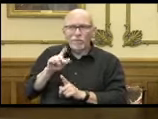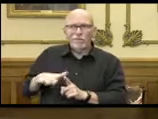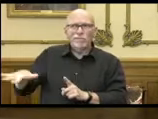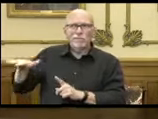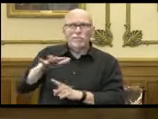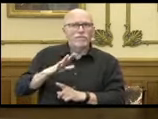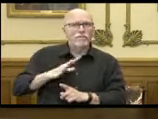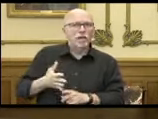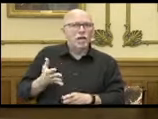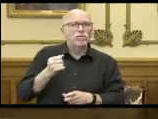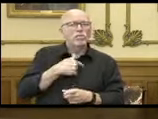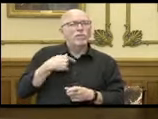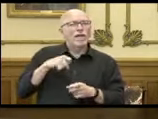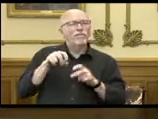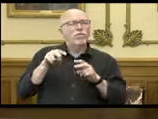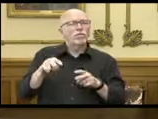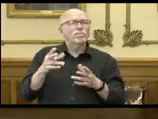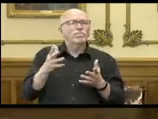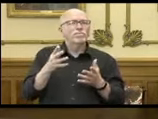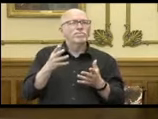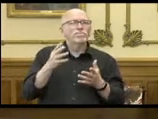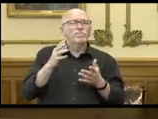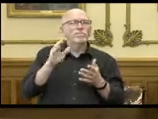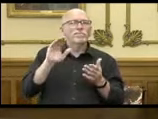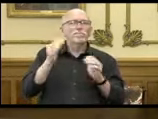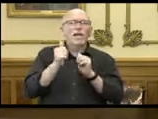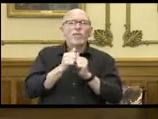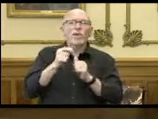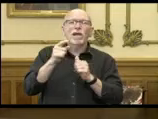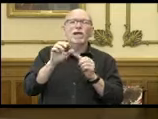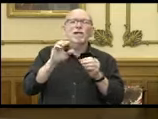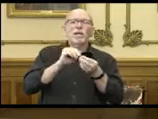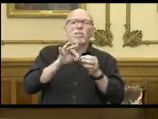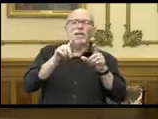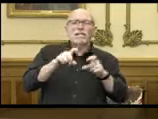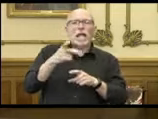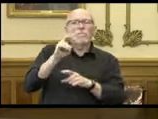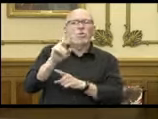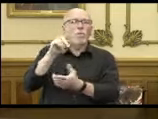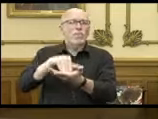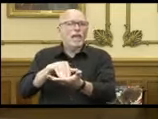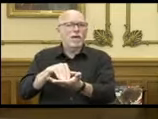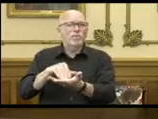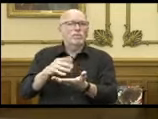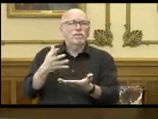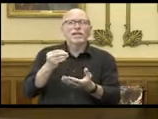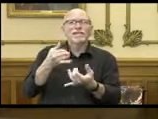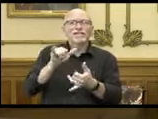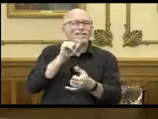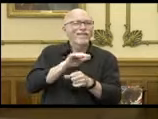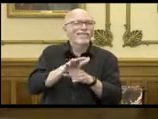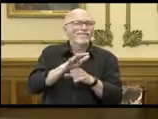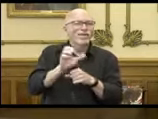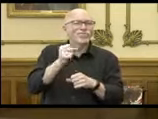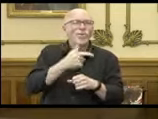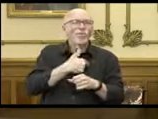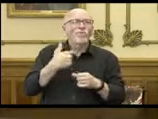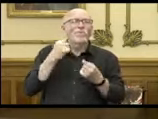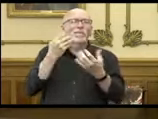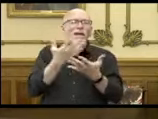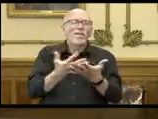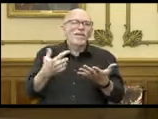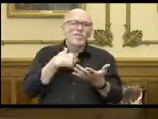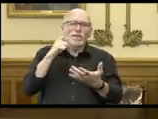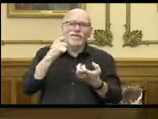when you look at the number of people tested per 1,000 Hoosiers, it's just not enough. So there are a lot of things that go